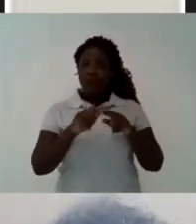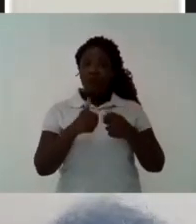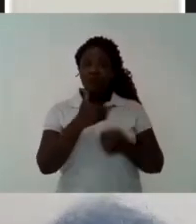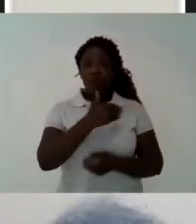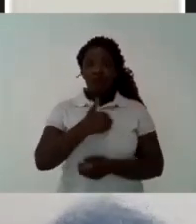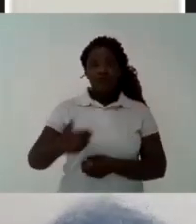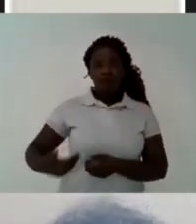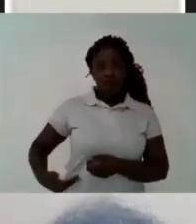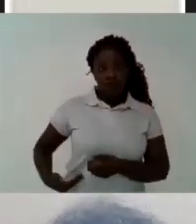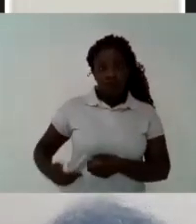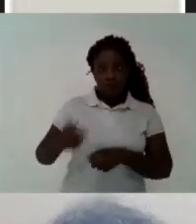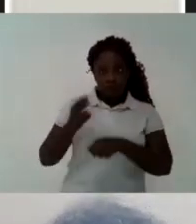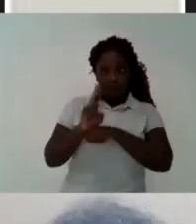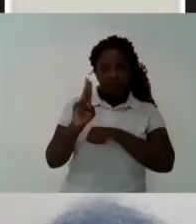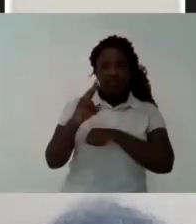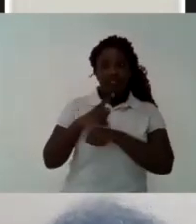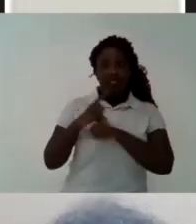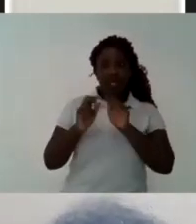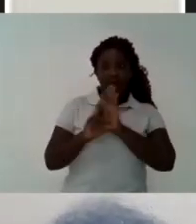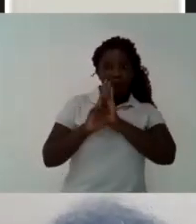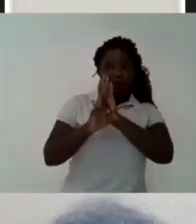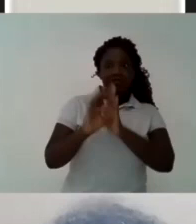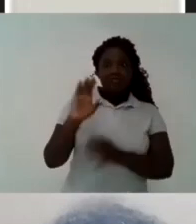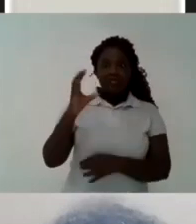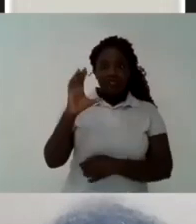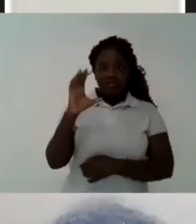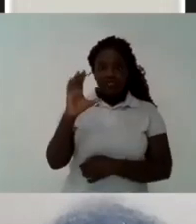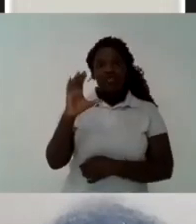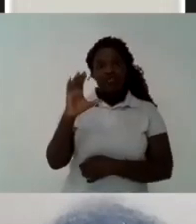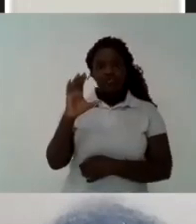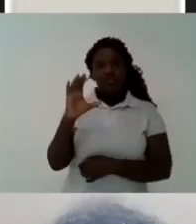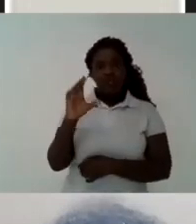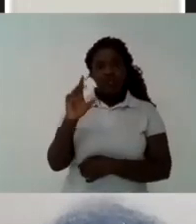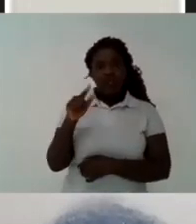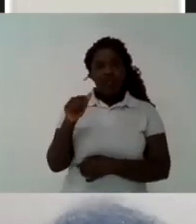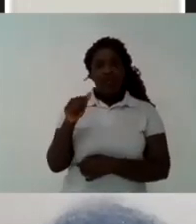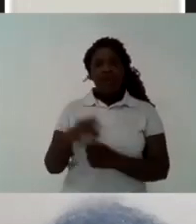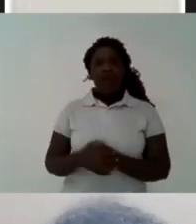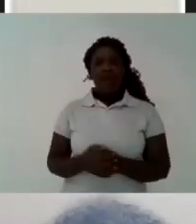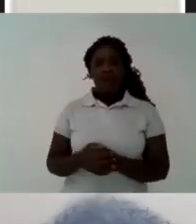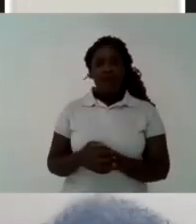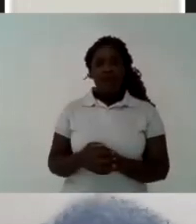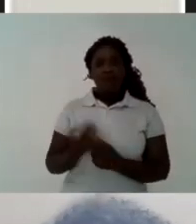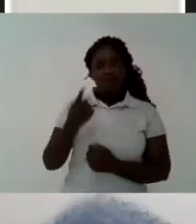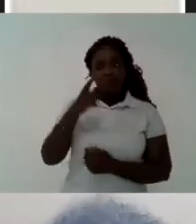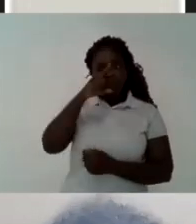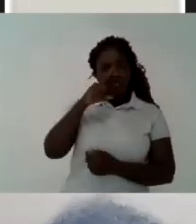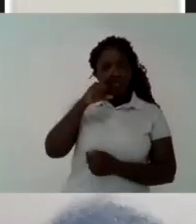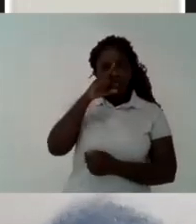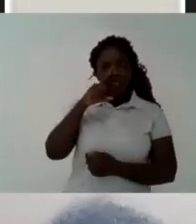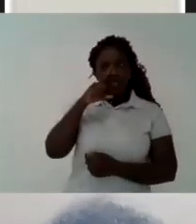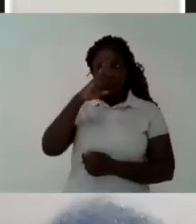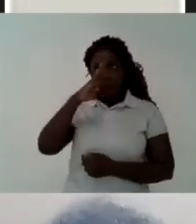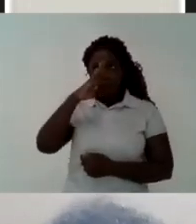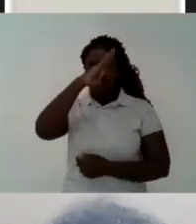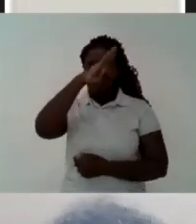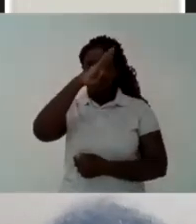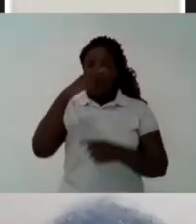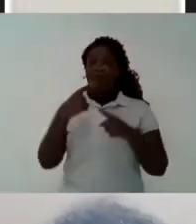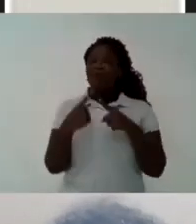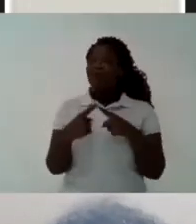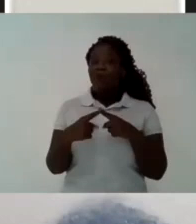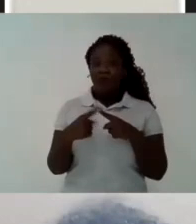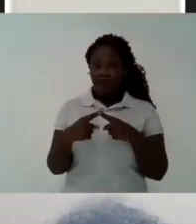Installations And also It was when these